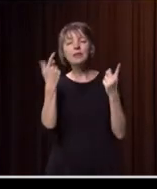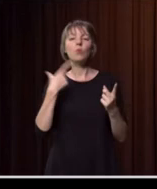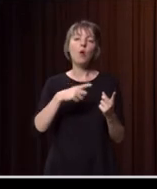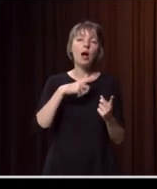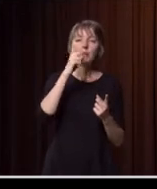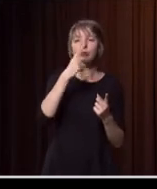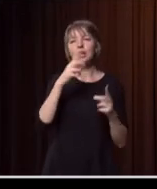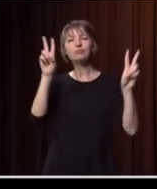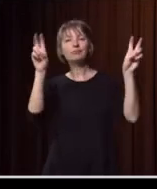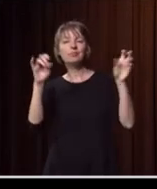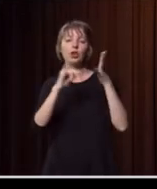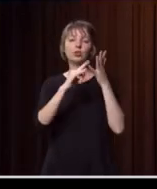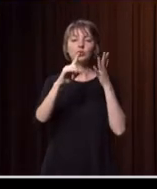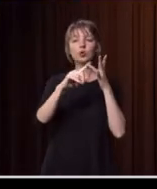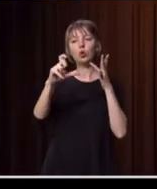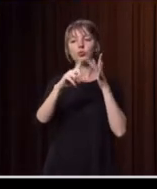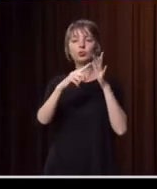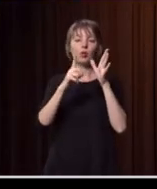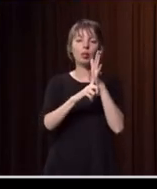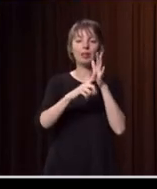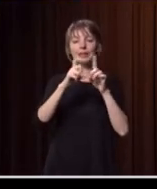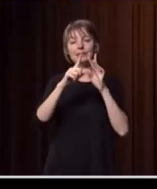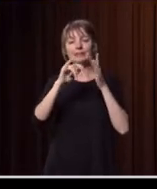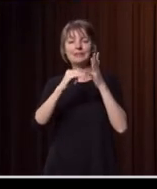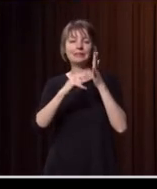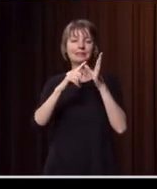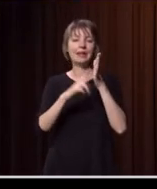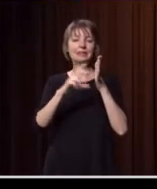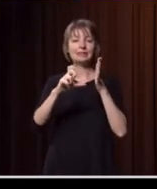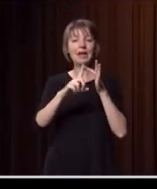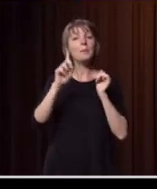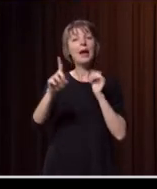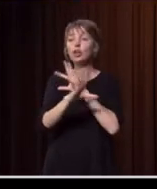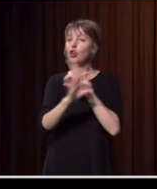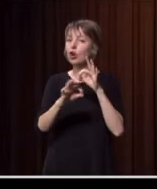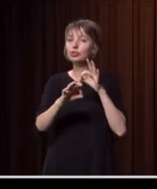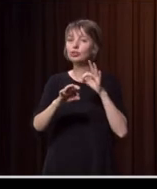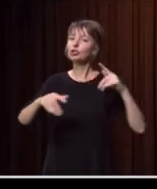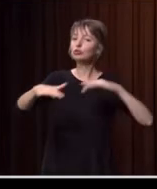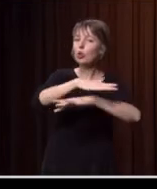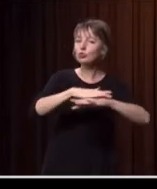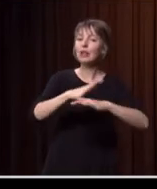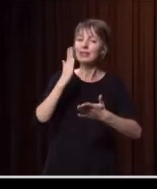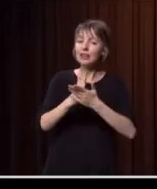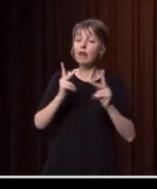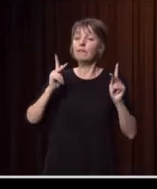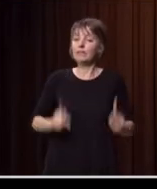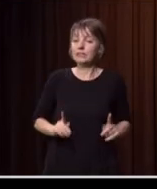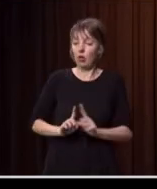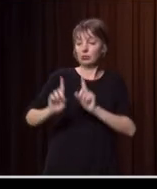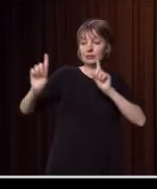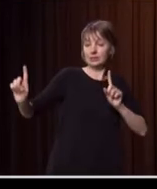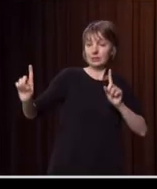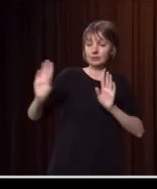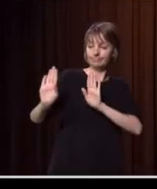absolutely fundamentally important. But what the narrative is requiring is physical distancing, spatial distancing to make sure we're separated, to